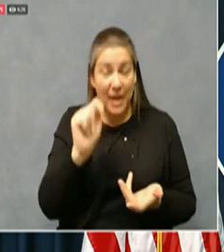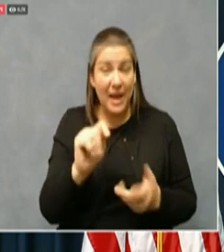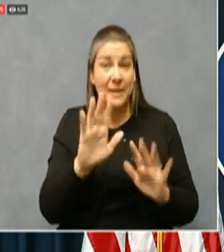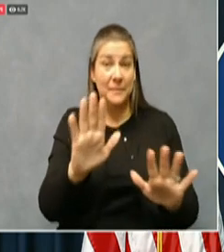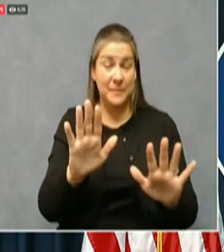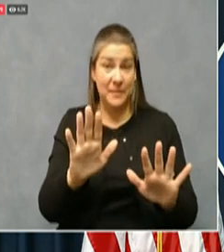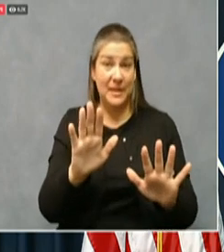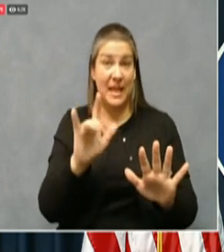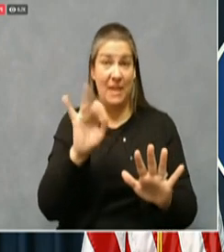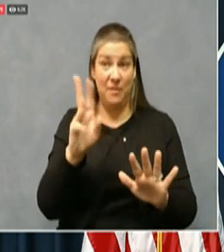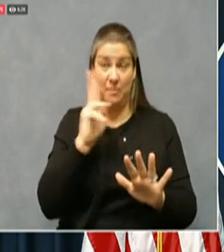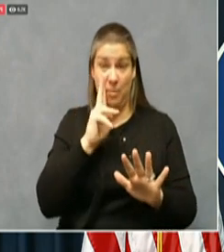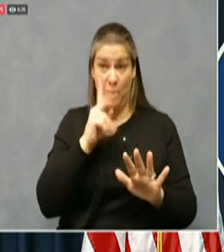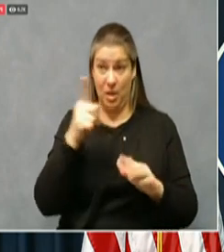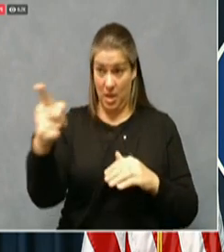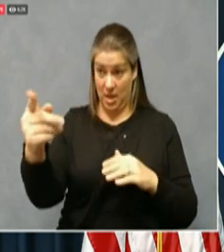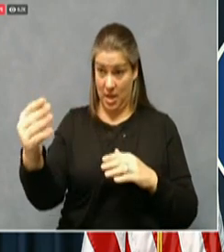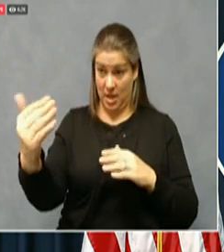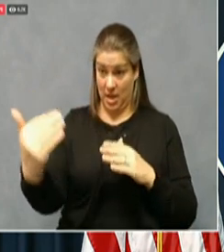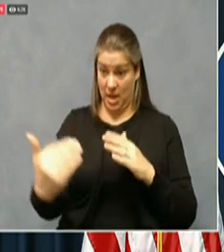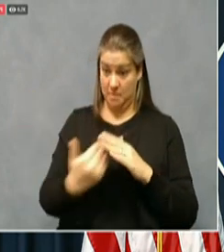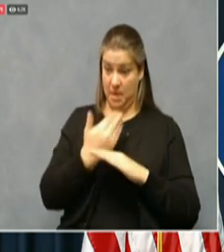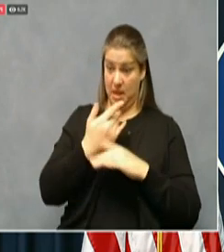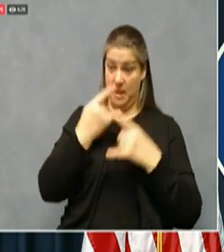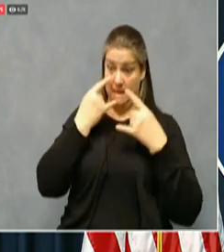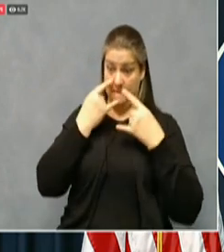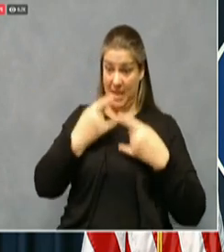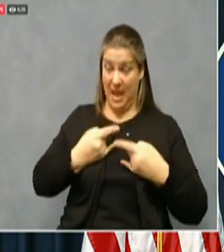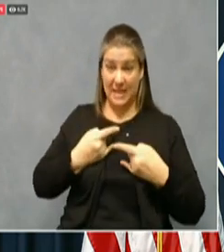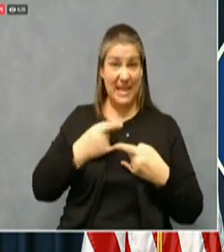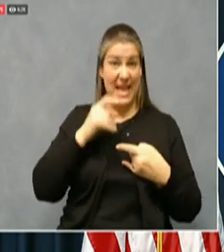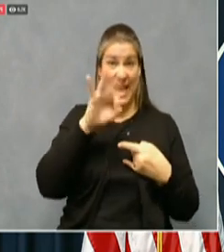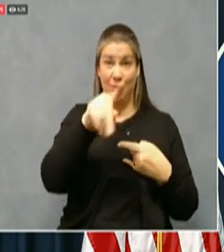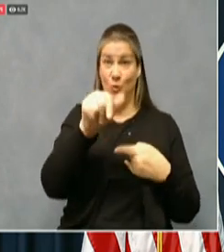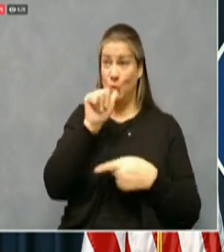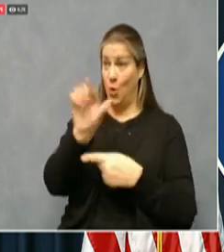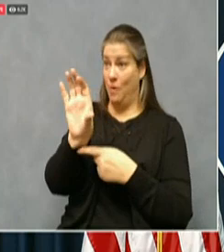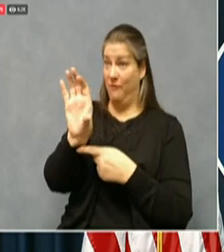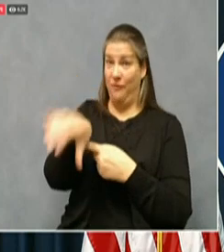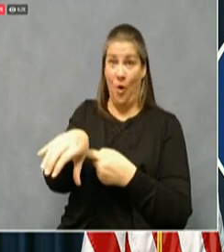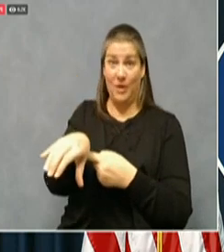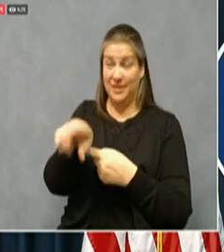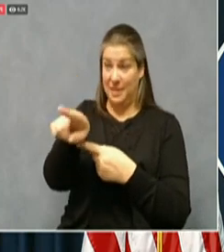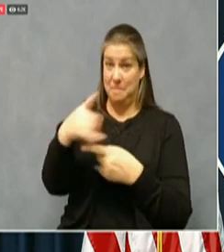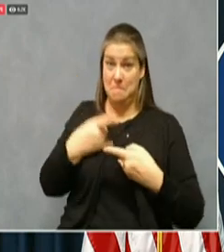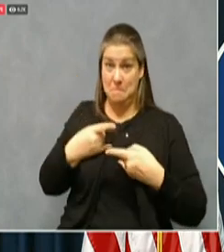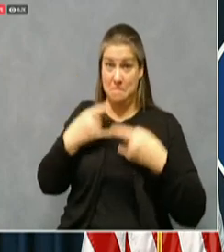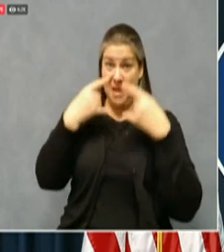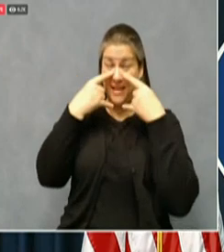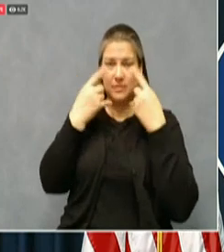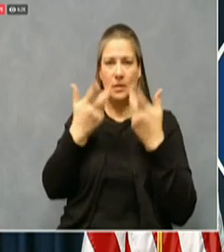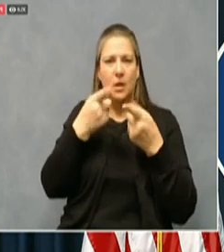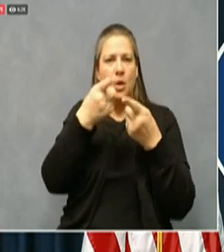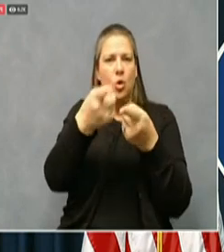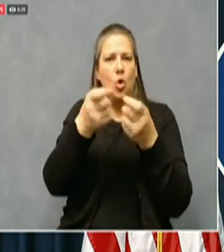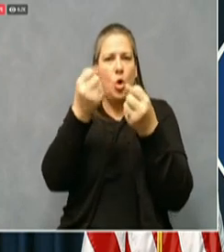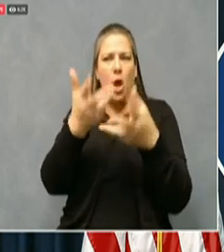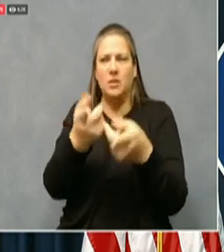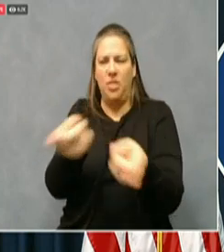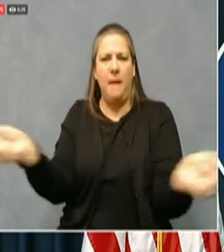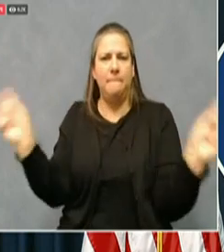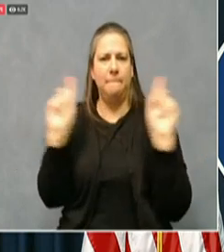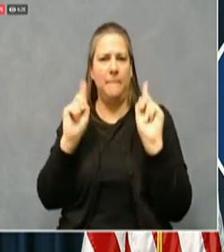and take off their masks, if you are not enforcing it, you're exposing everybody else there, uh, to to to that person's